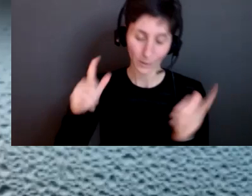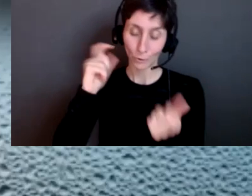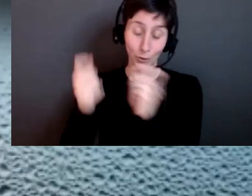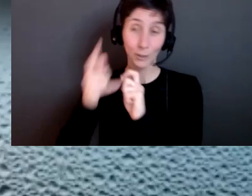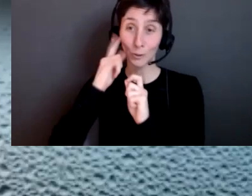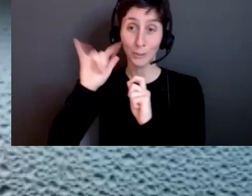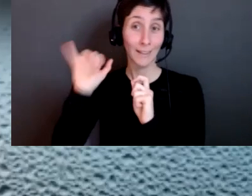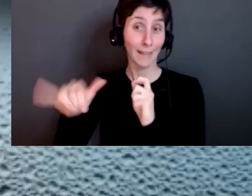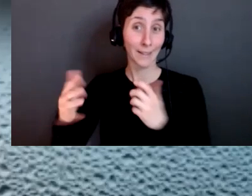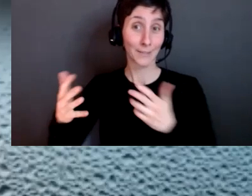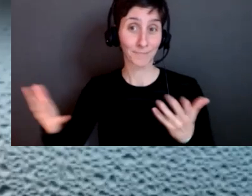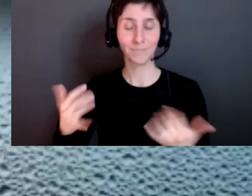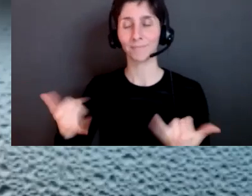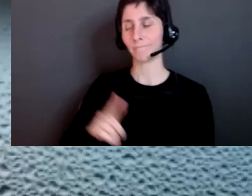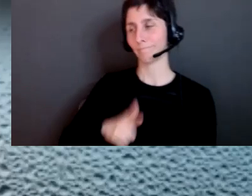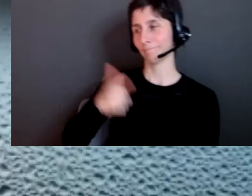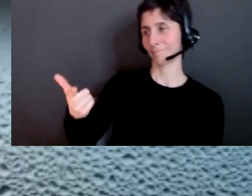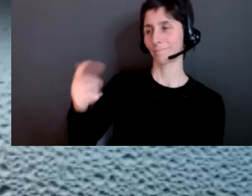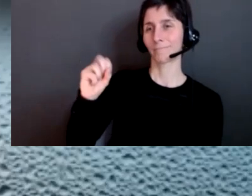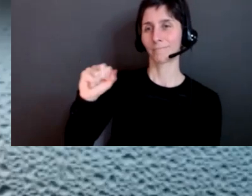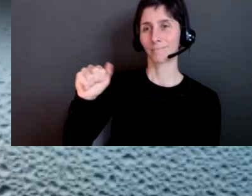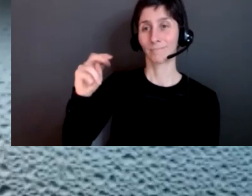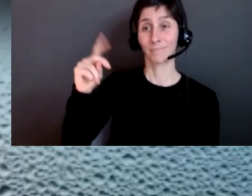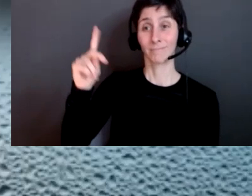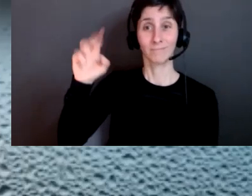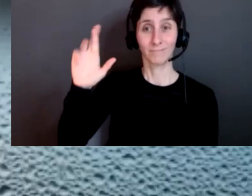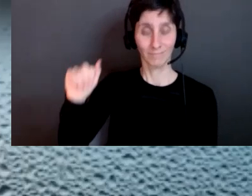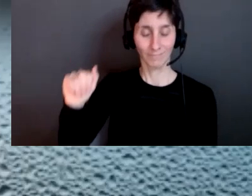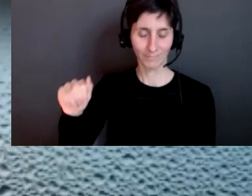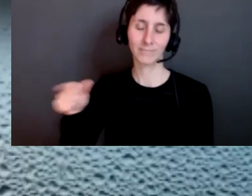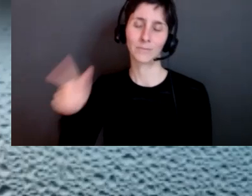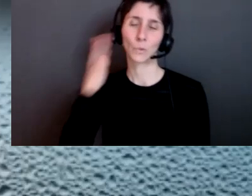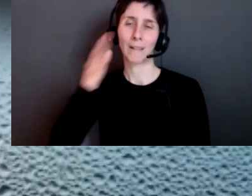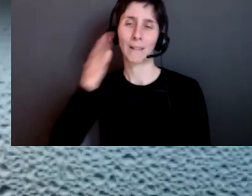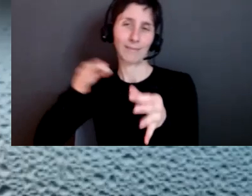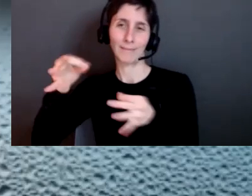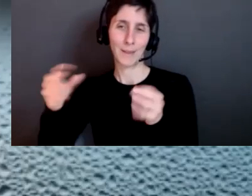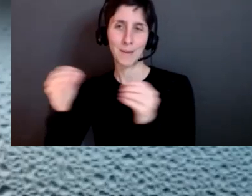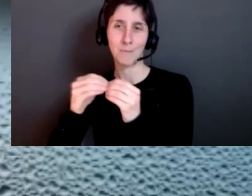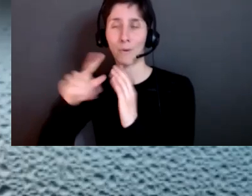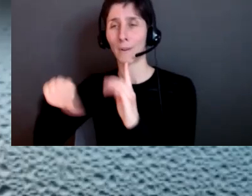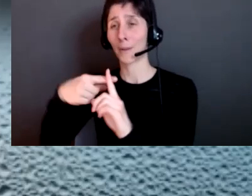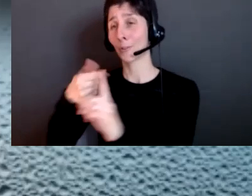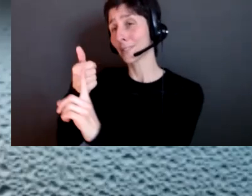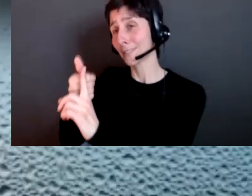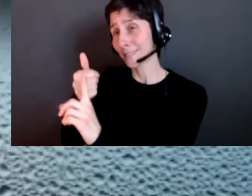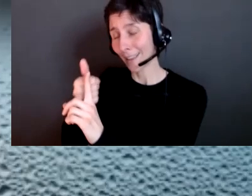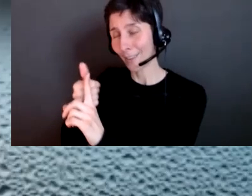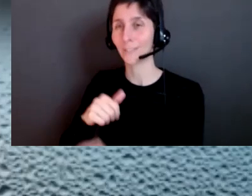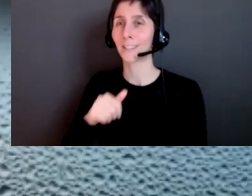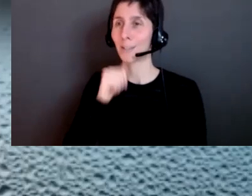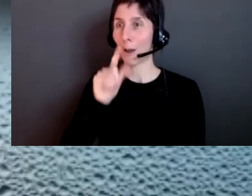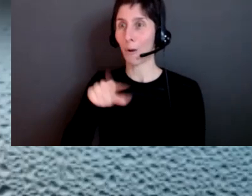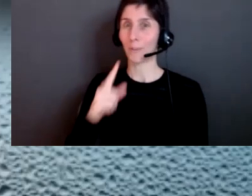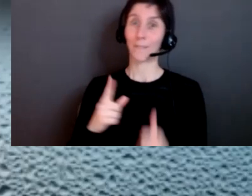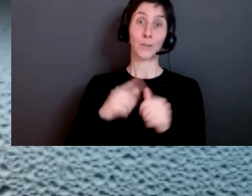so i'm going to hand it over to uh sandra and let her um tell you a little bit more about herself other than what she said at the